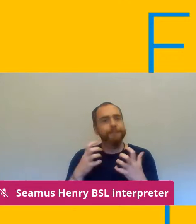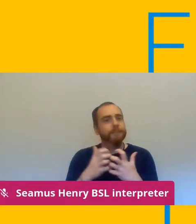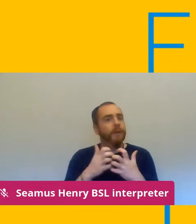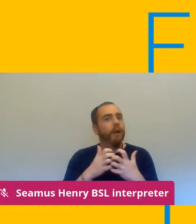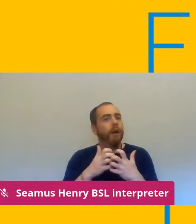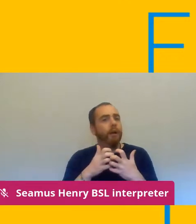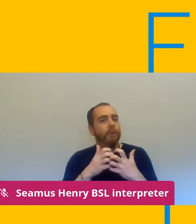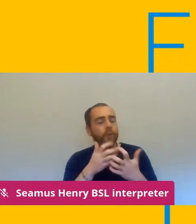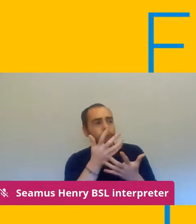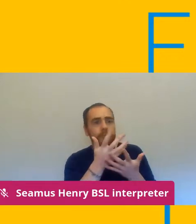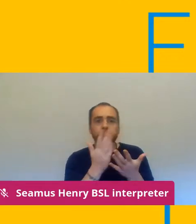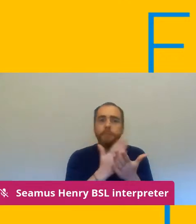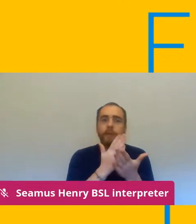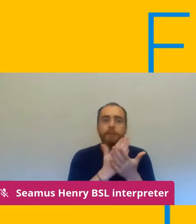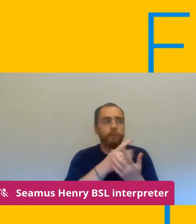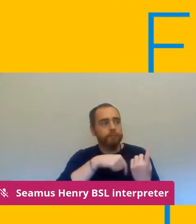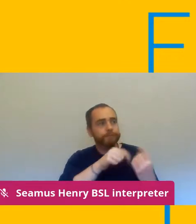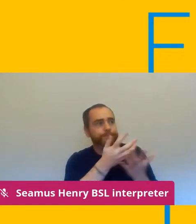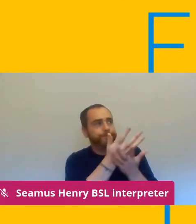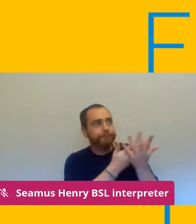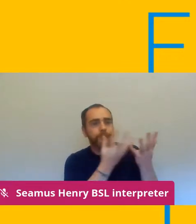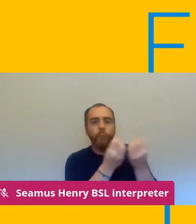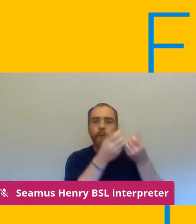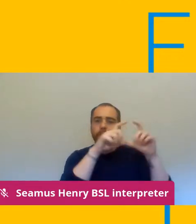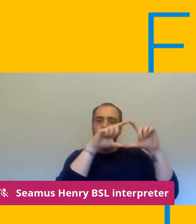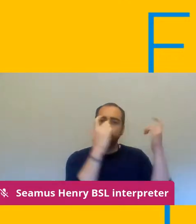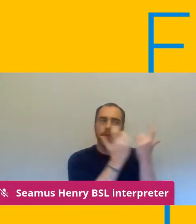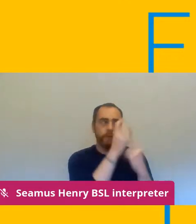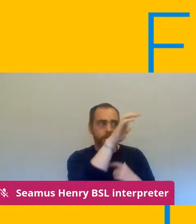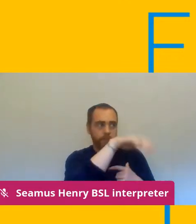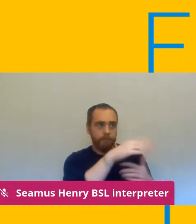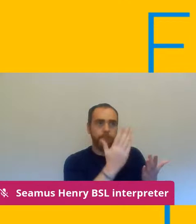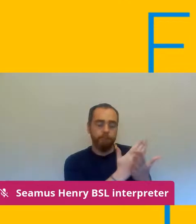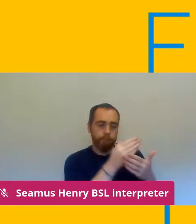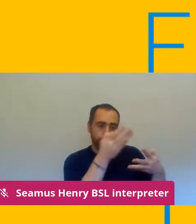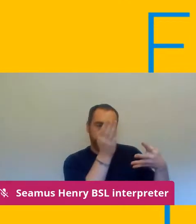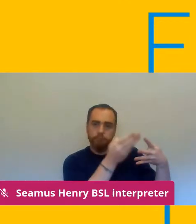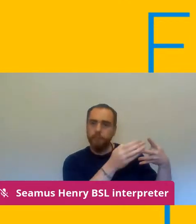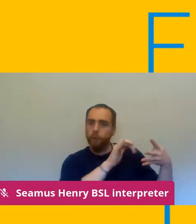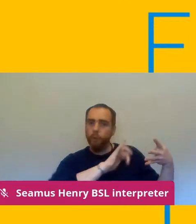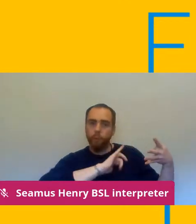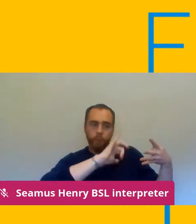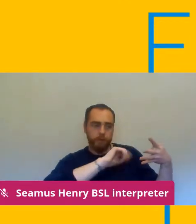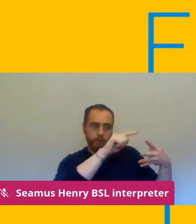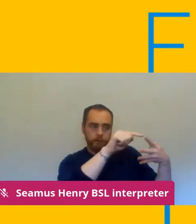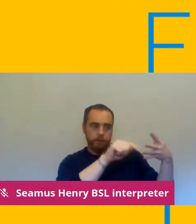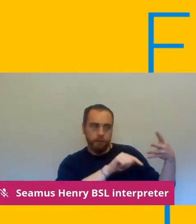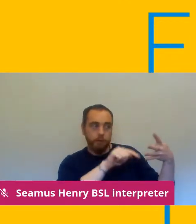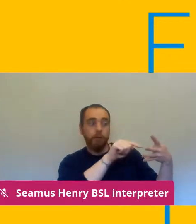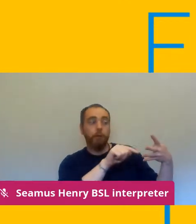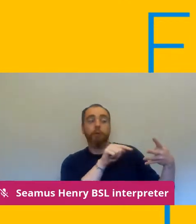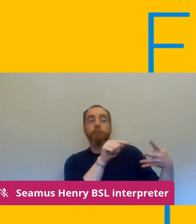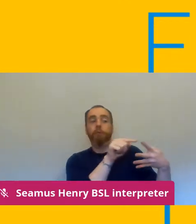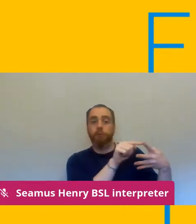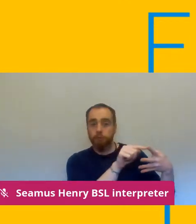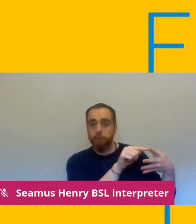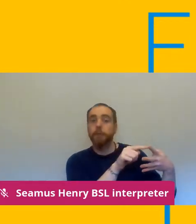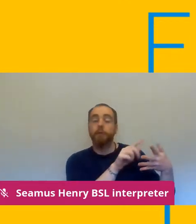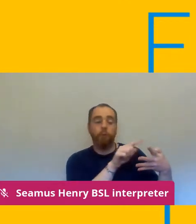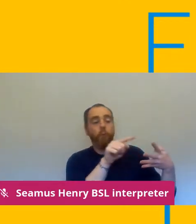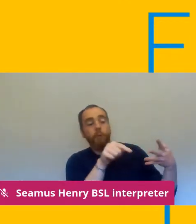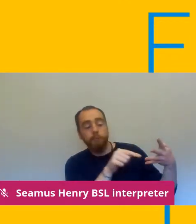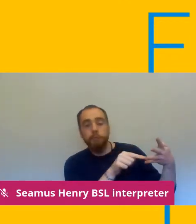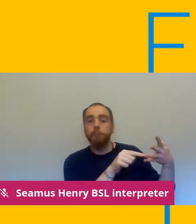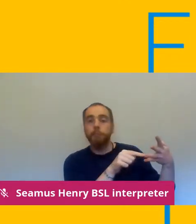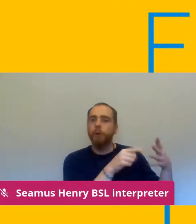appropriate tier so that any contingency plans are suitable to what is actually taking place in um the